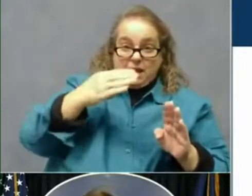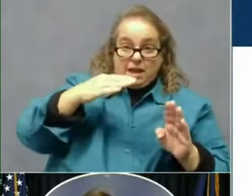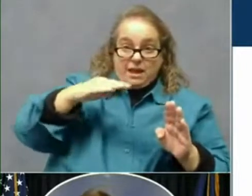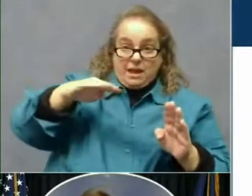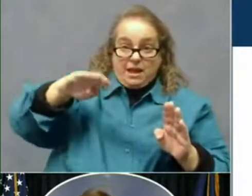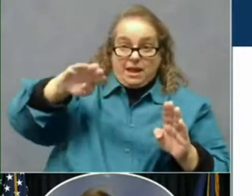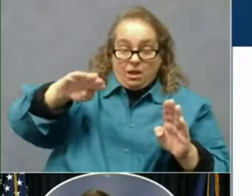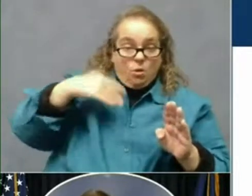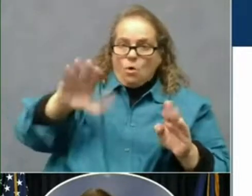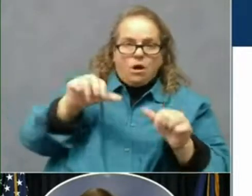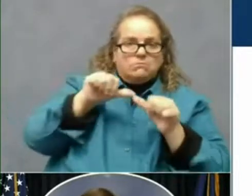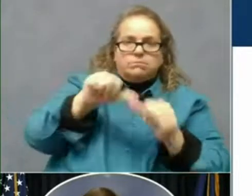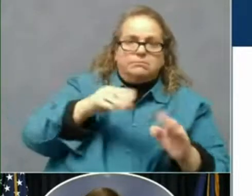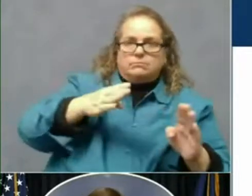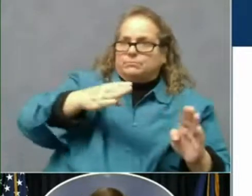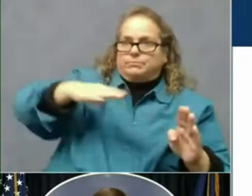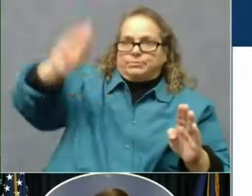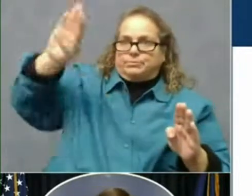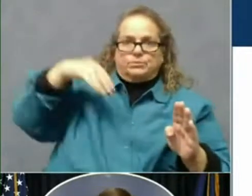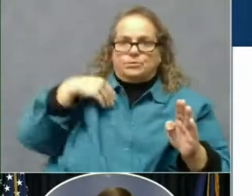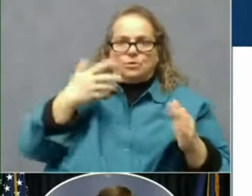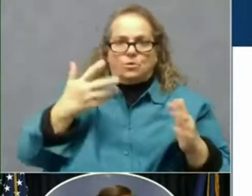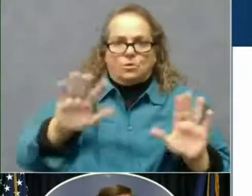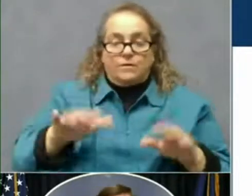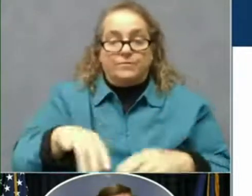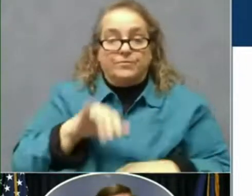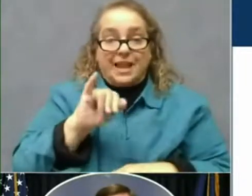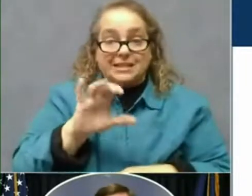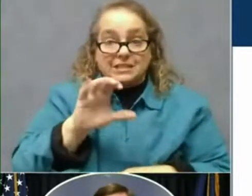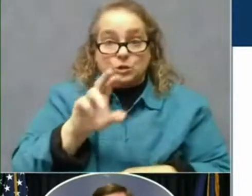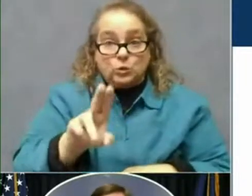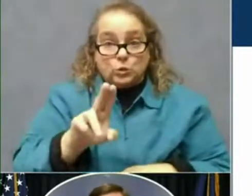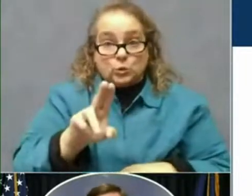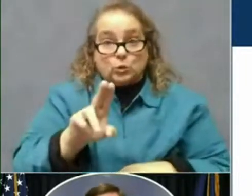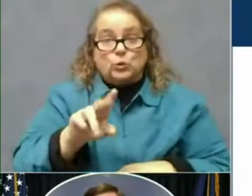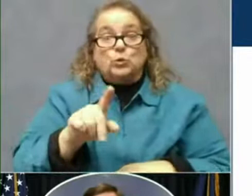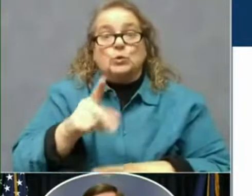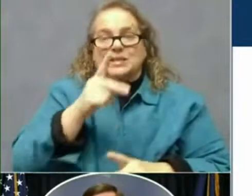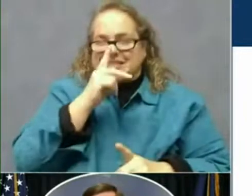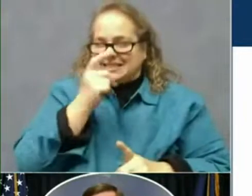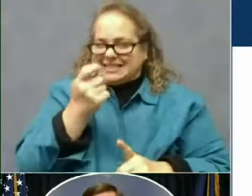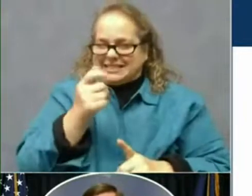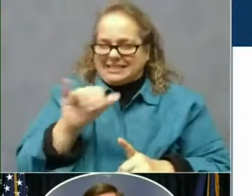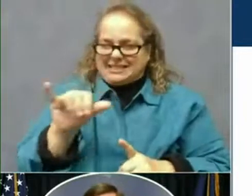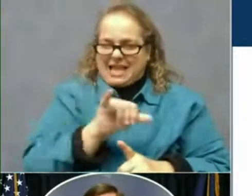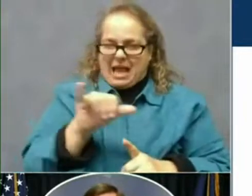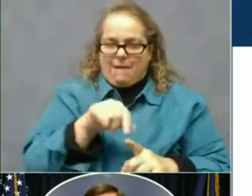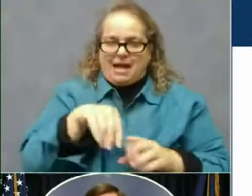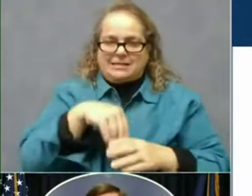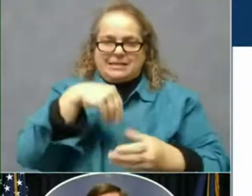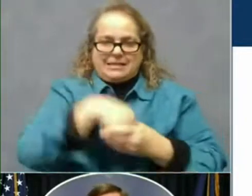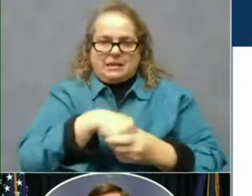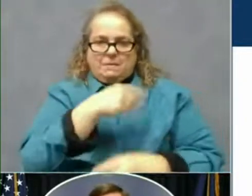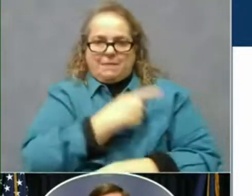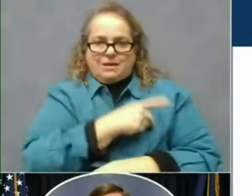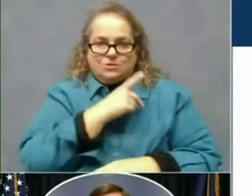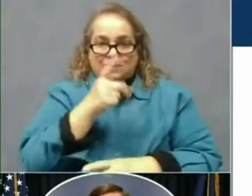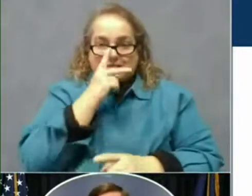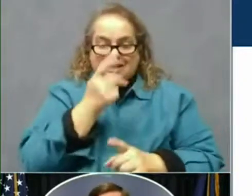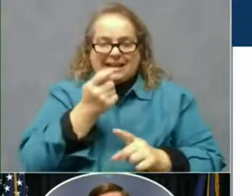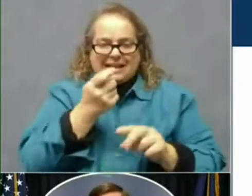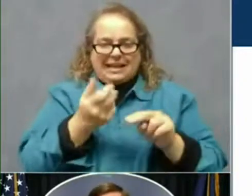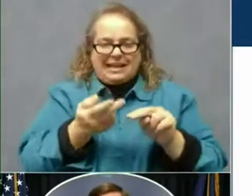week. ICU is just about the same again increasing over the last